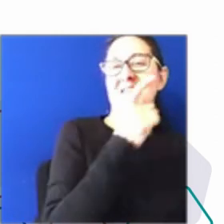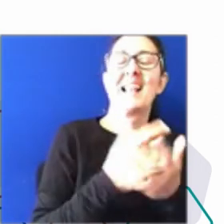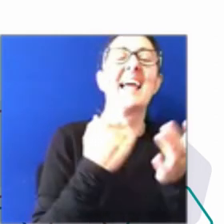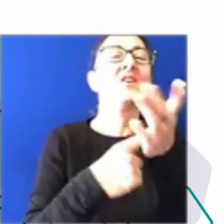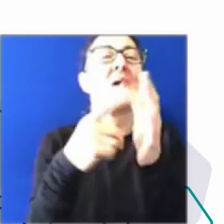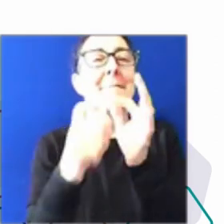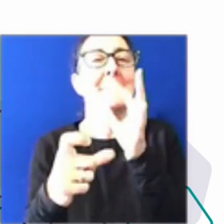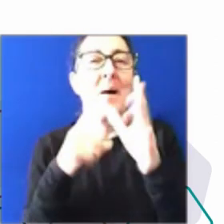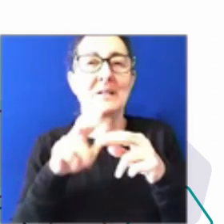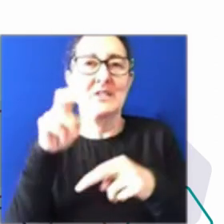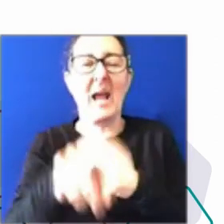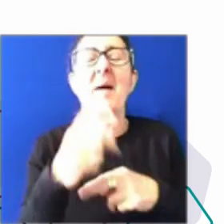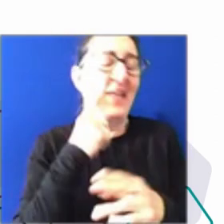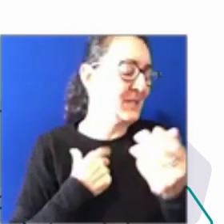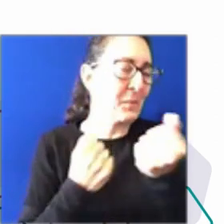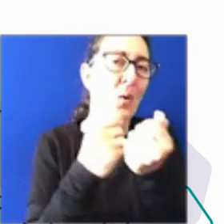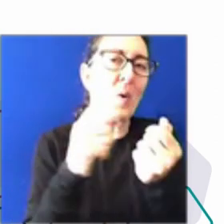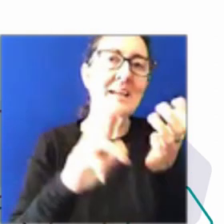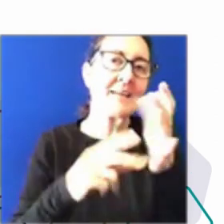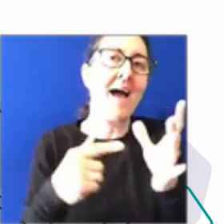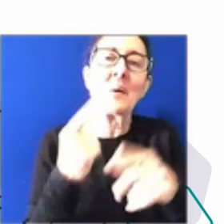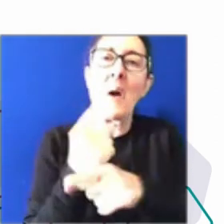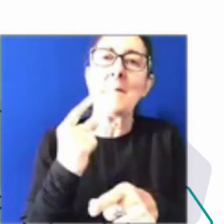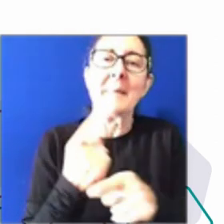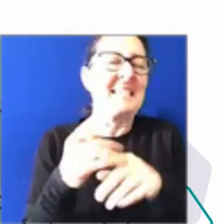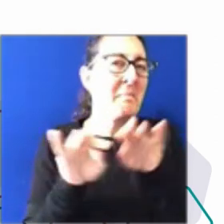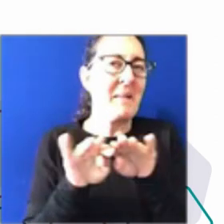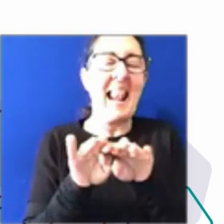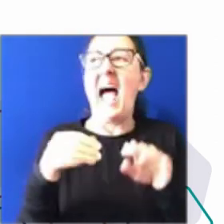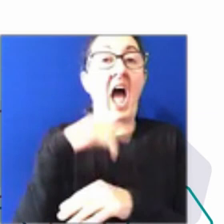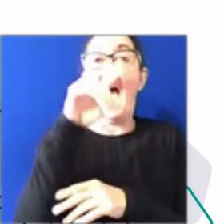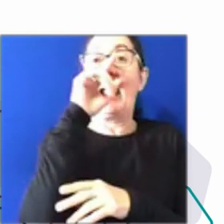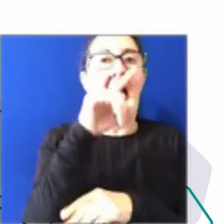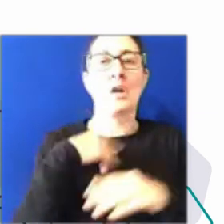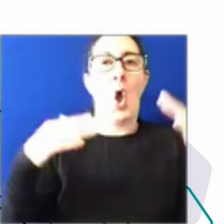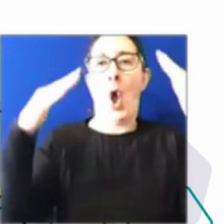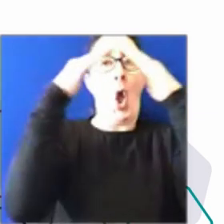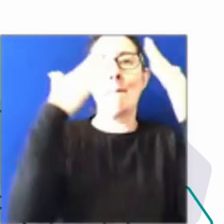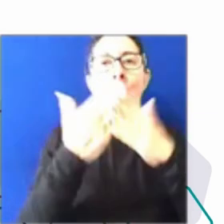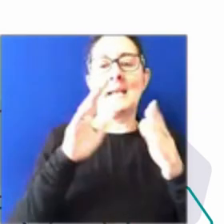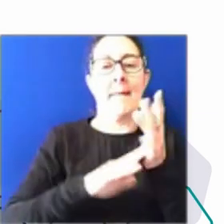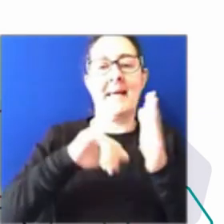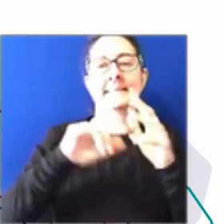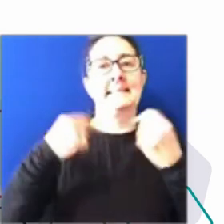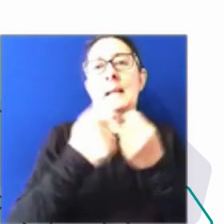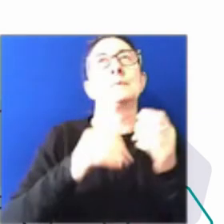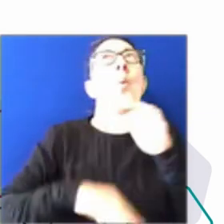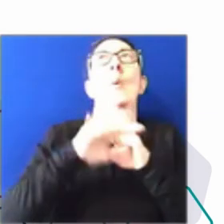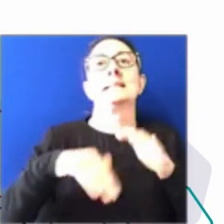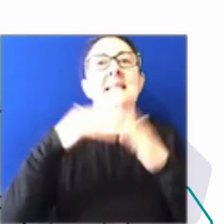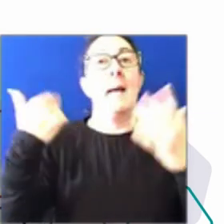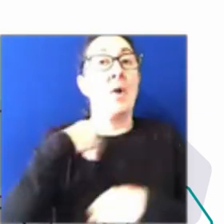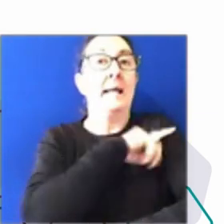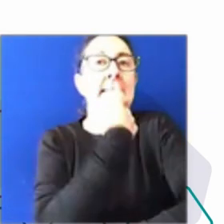Nat's comments in a very similar that I can't be at home on teams all day. I draw my energy from other people. And one of the things